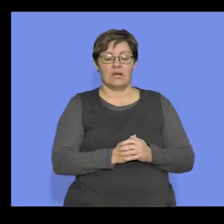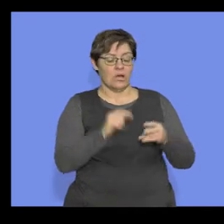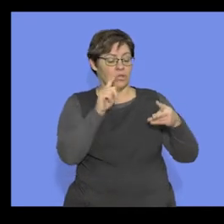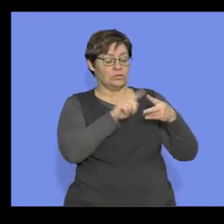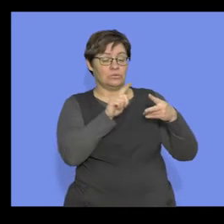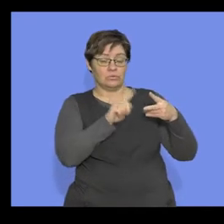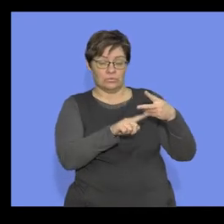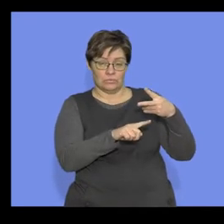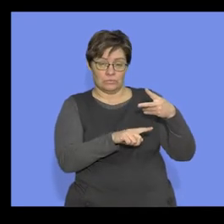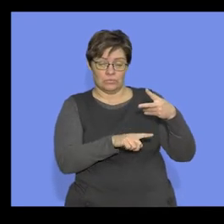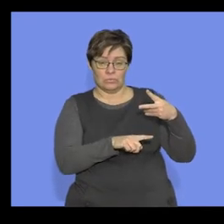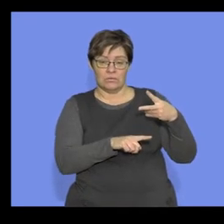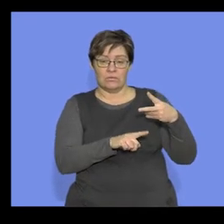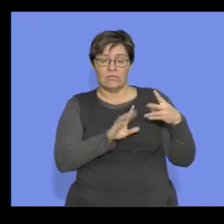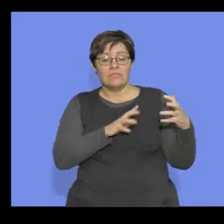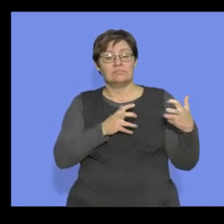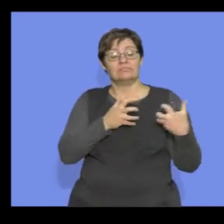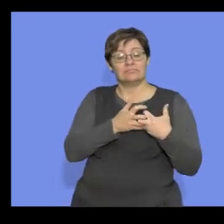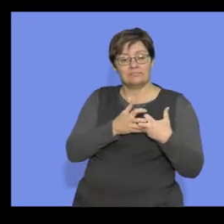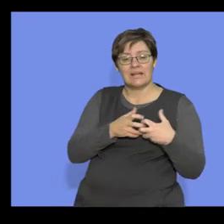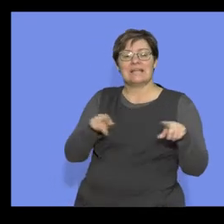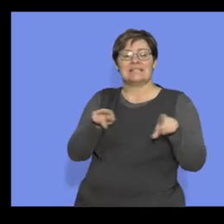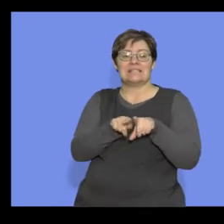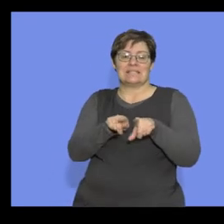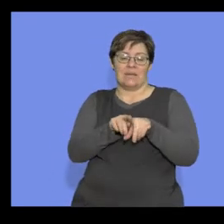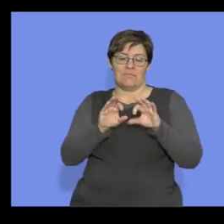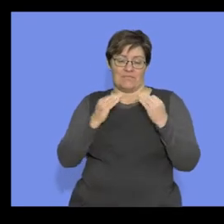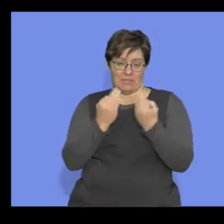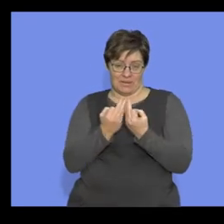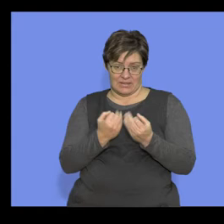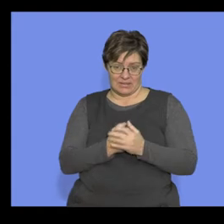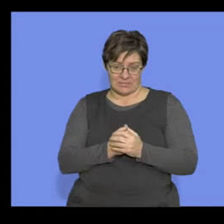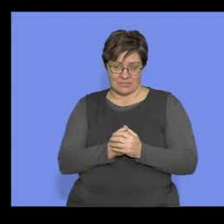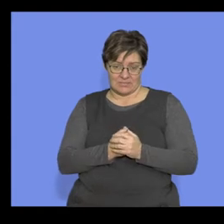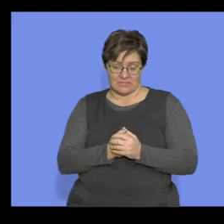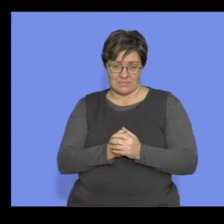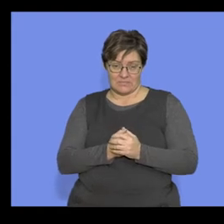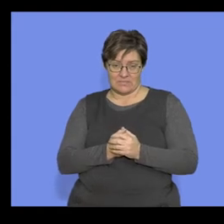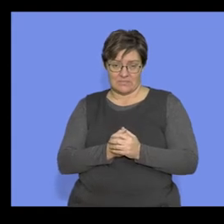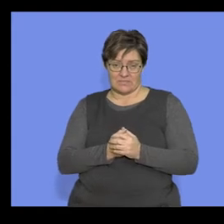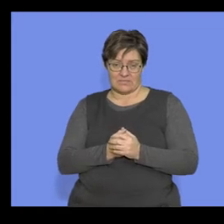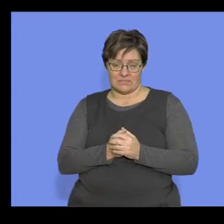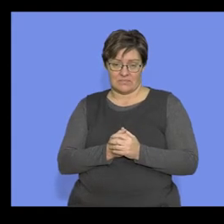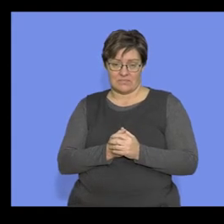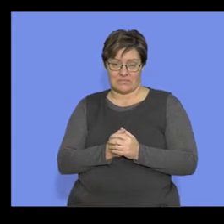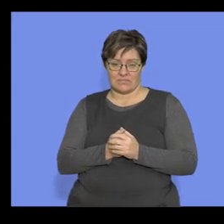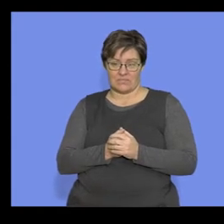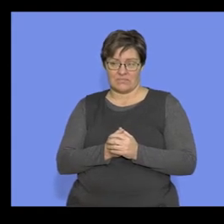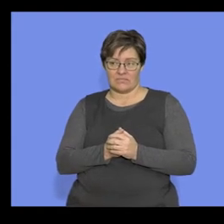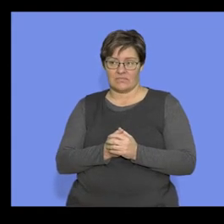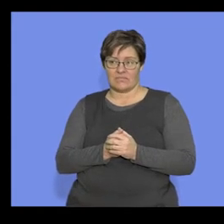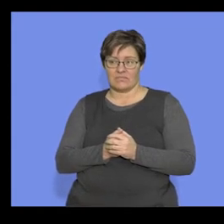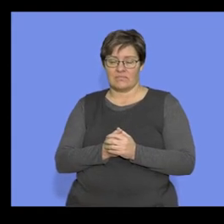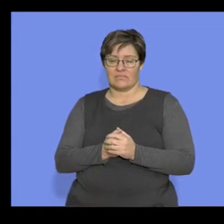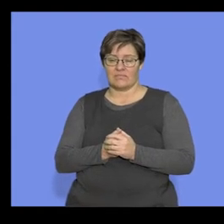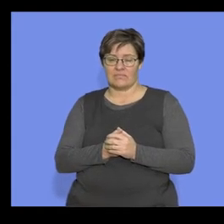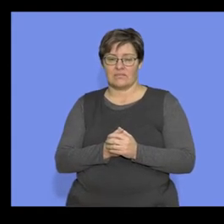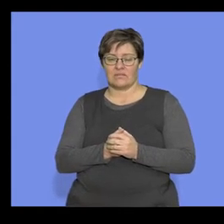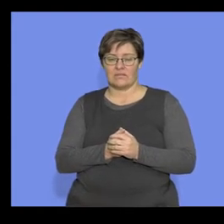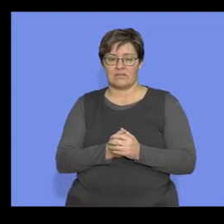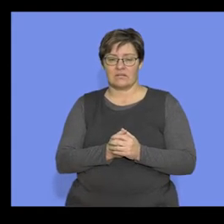species that belong to the same family. So, here we go. It's told me the family